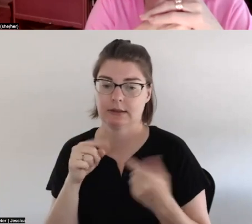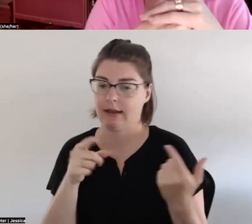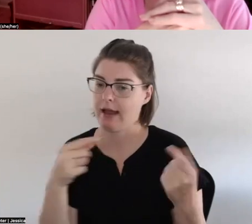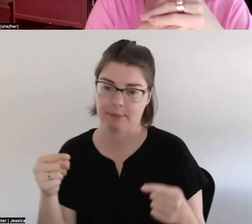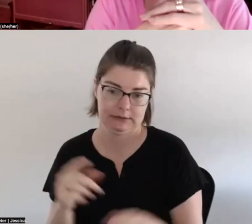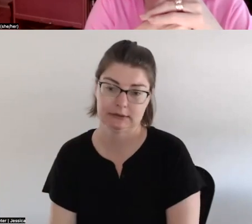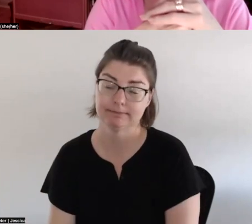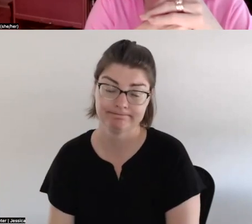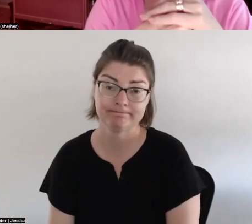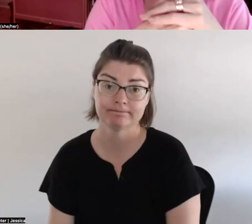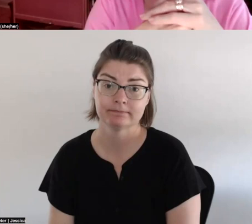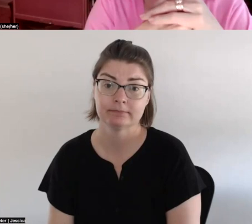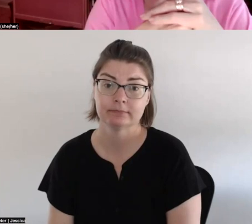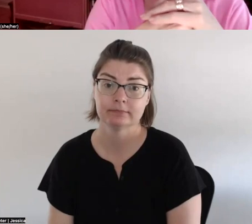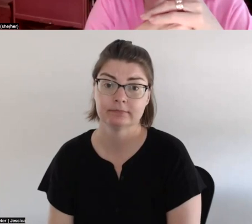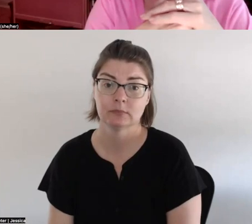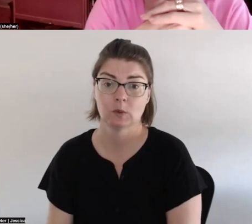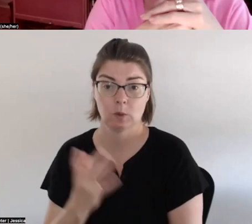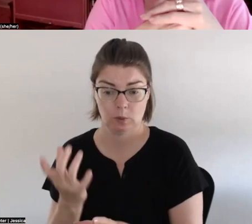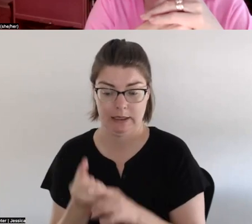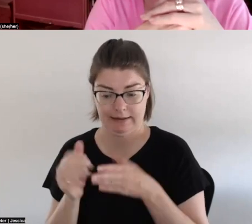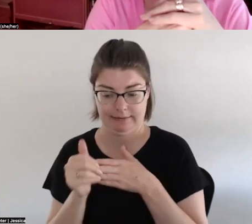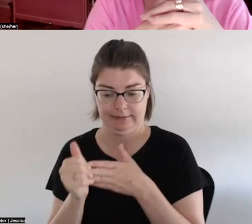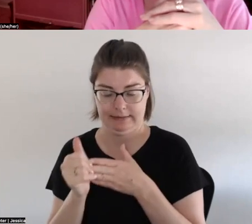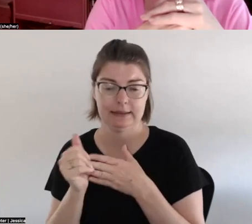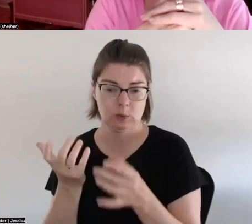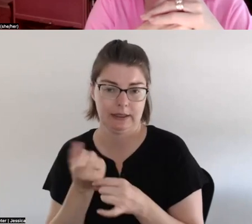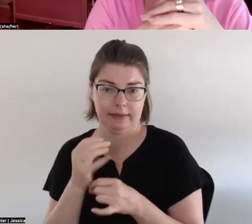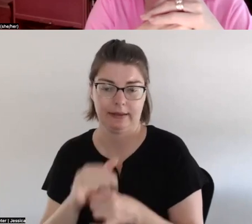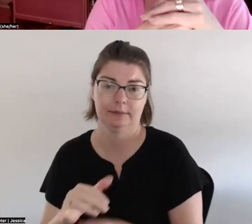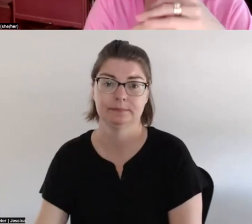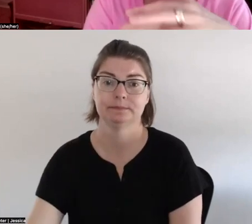we get guidance it's yeah